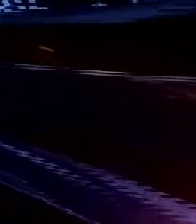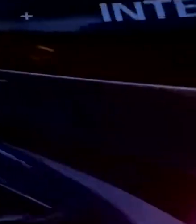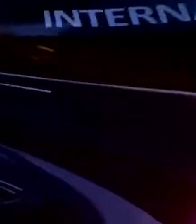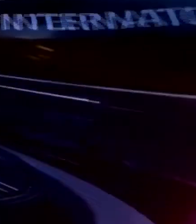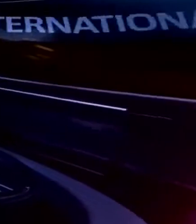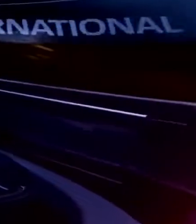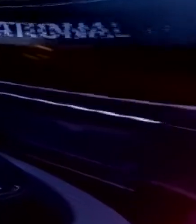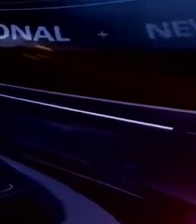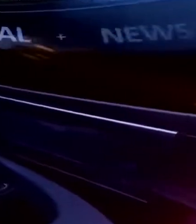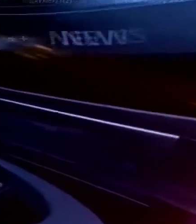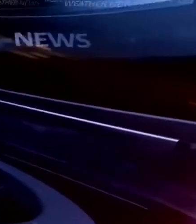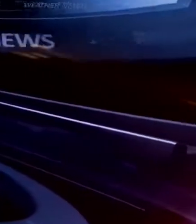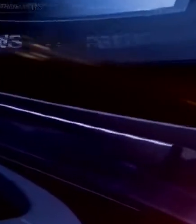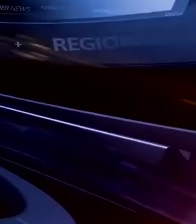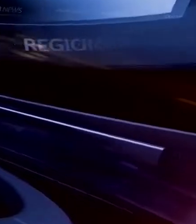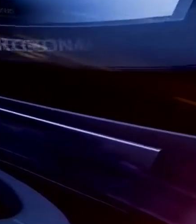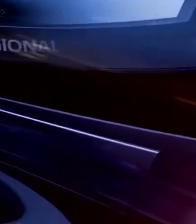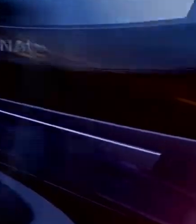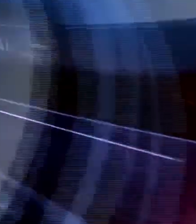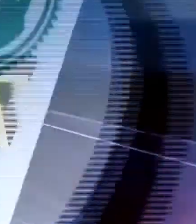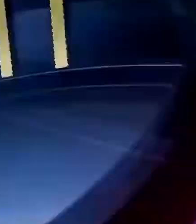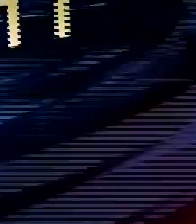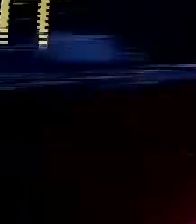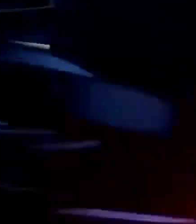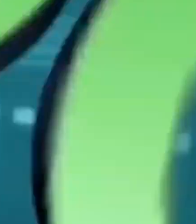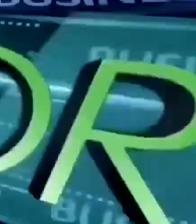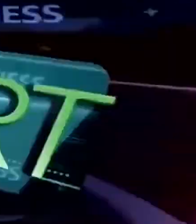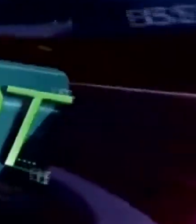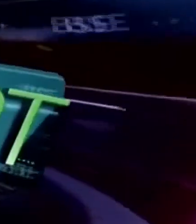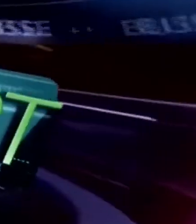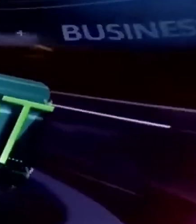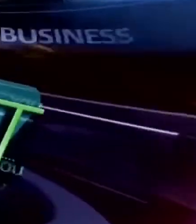supporting young entrepreneurs from idea to enterprise.